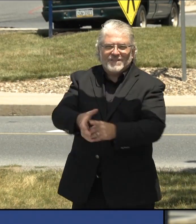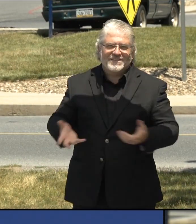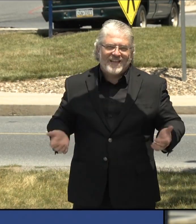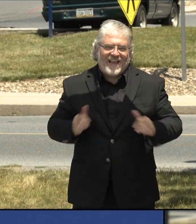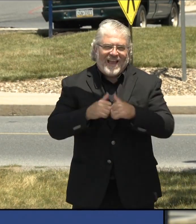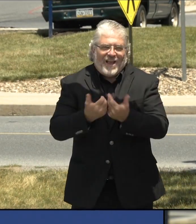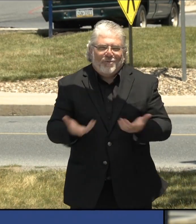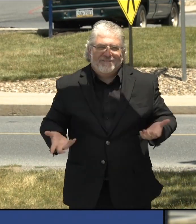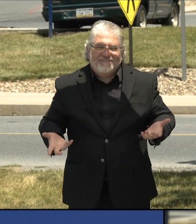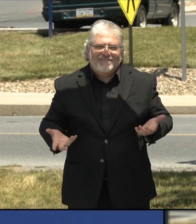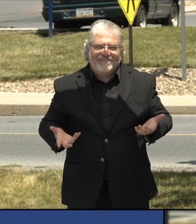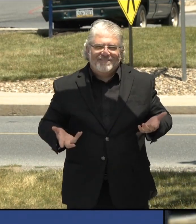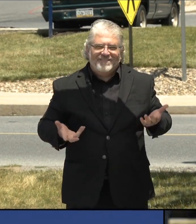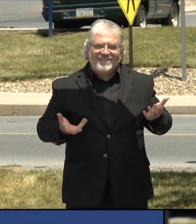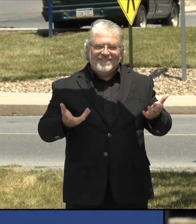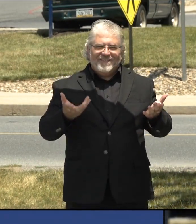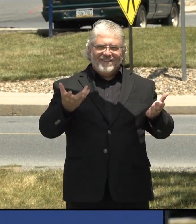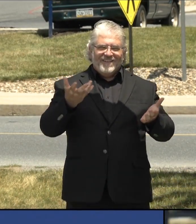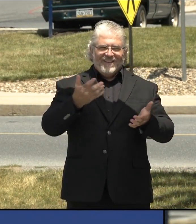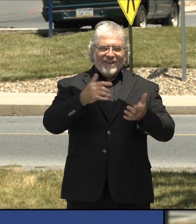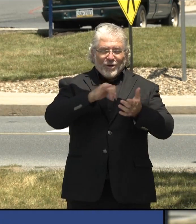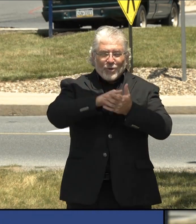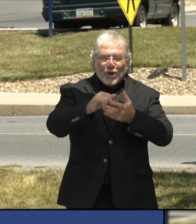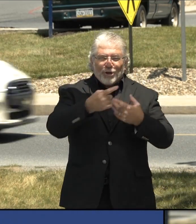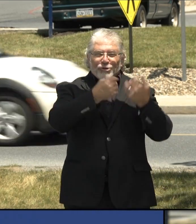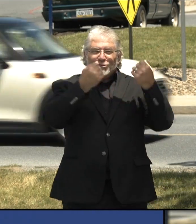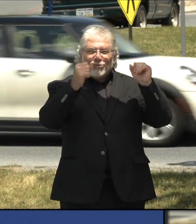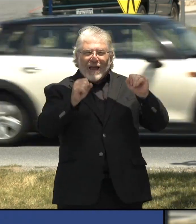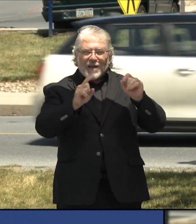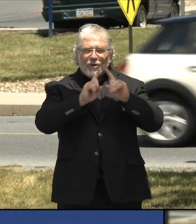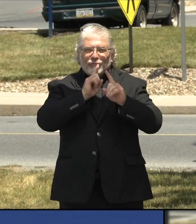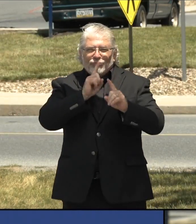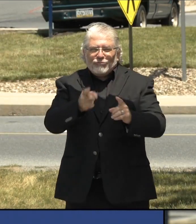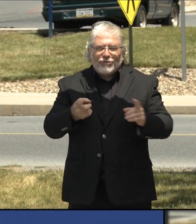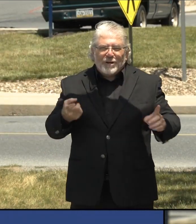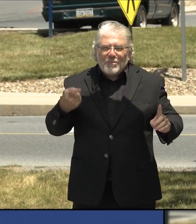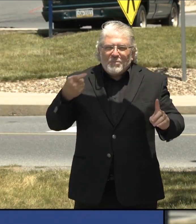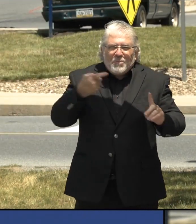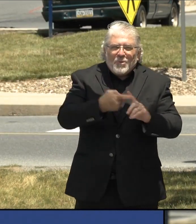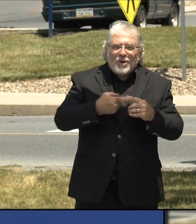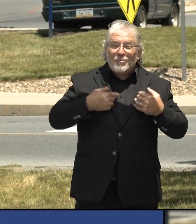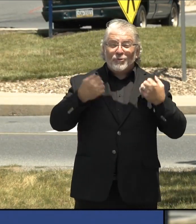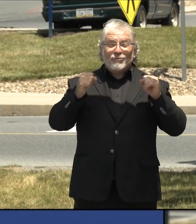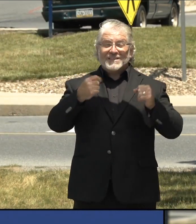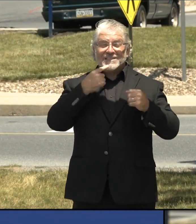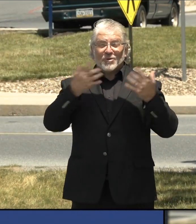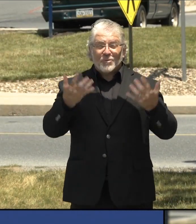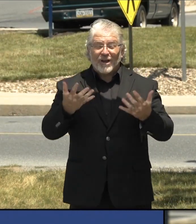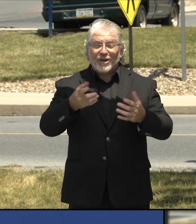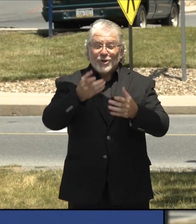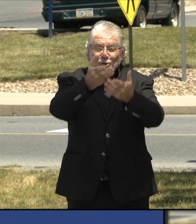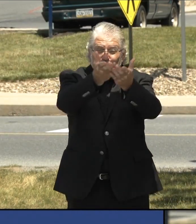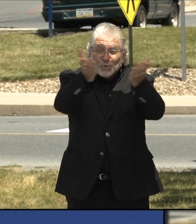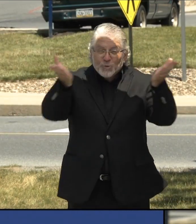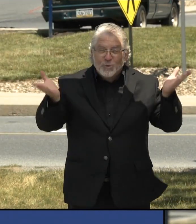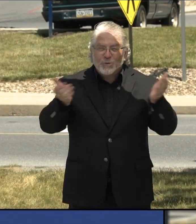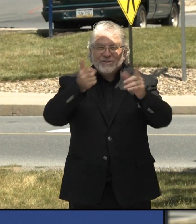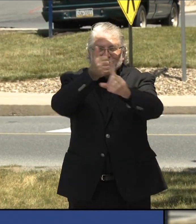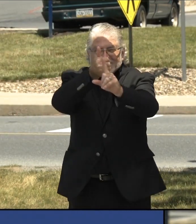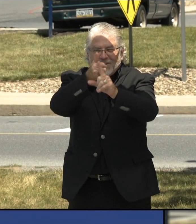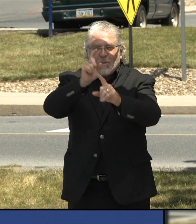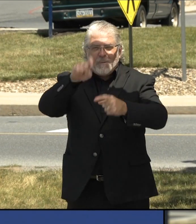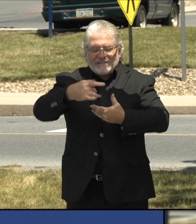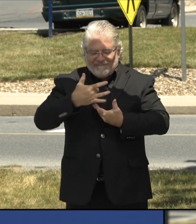serves it. And again, it comes right back to what I was just saying. I think it probably is helpful. I think when